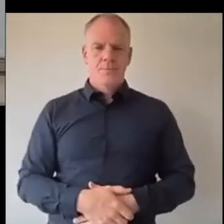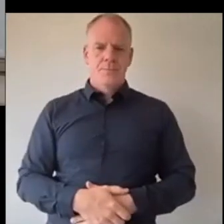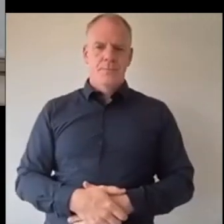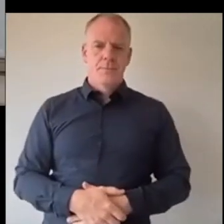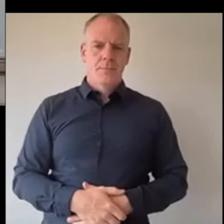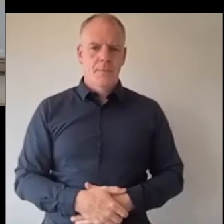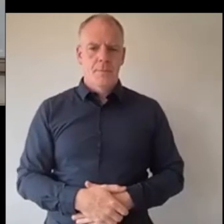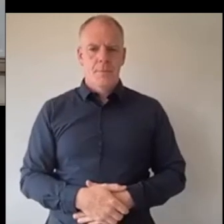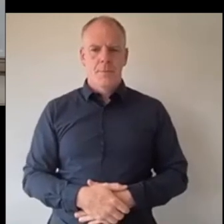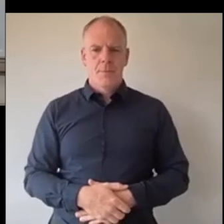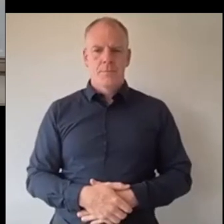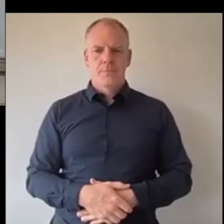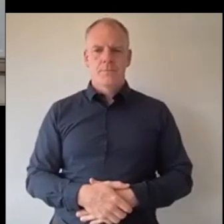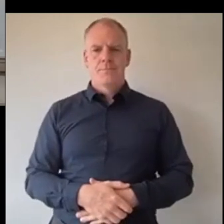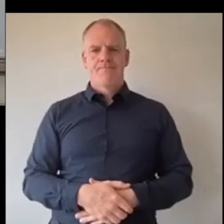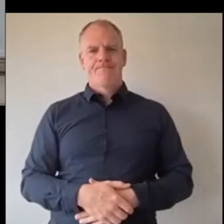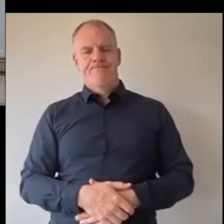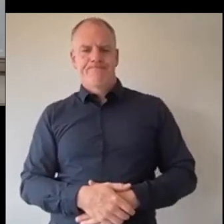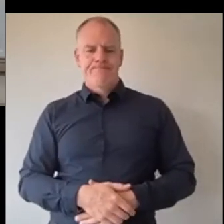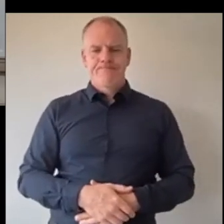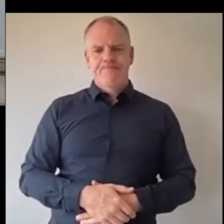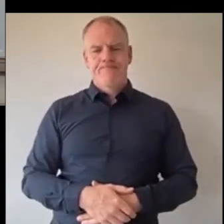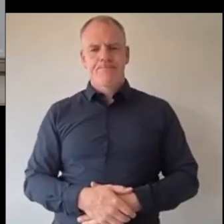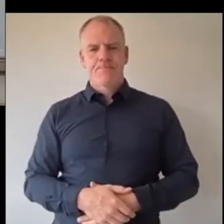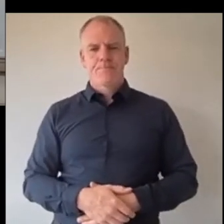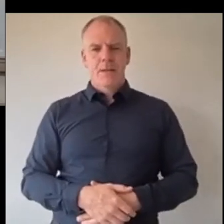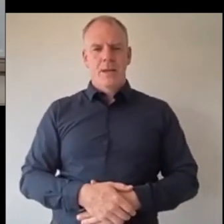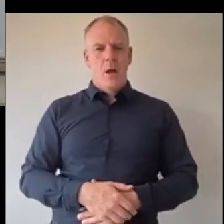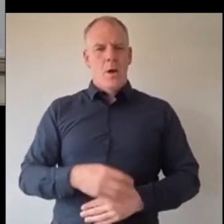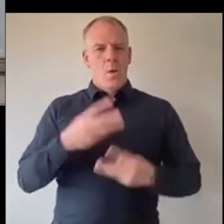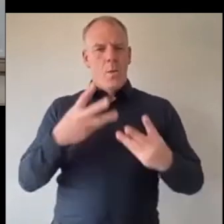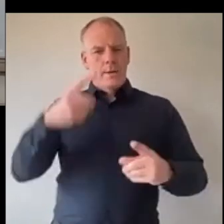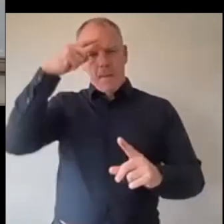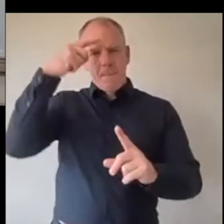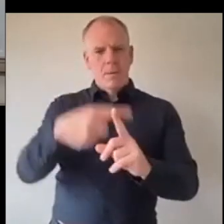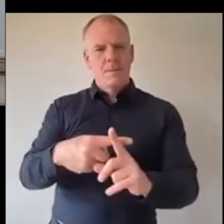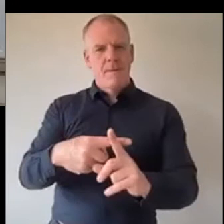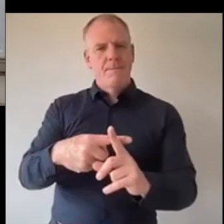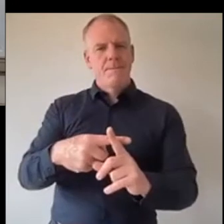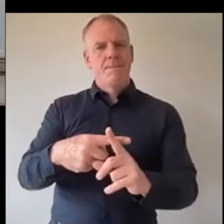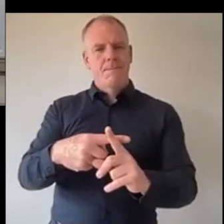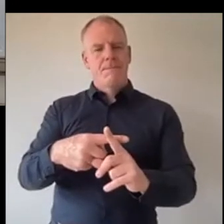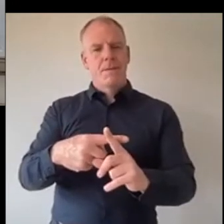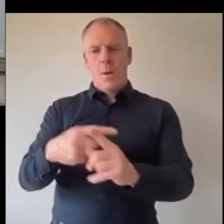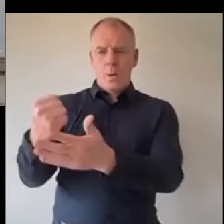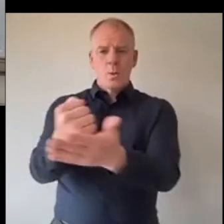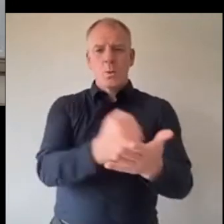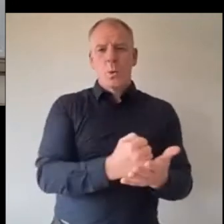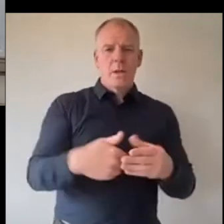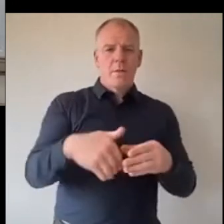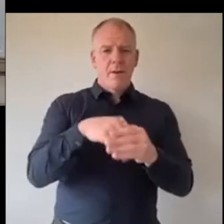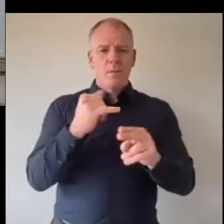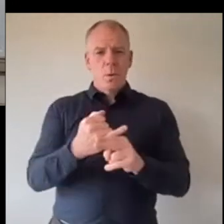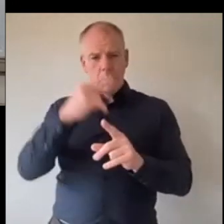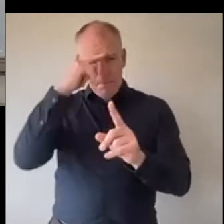uh I just want to like be positive and all the students be positive as well in the school